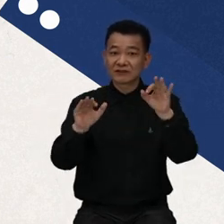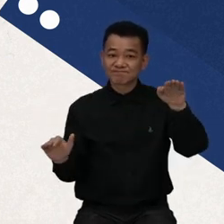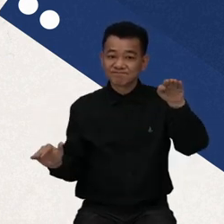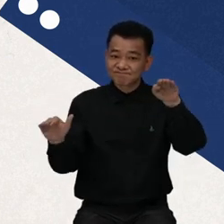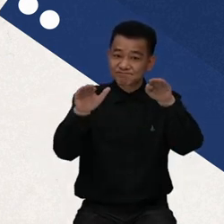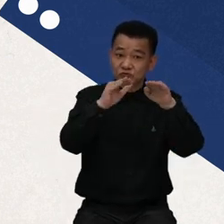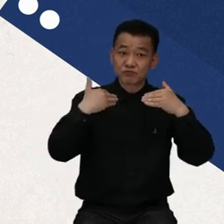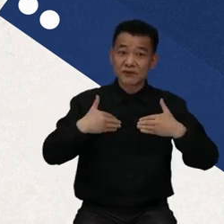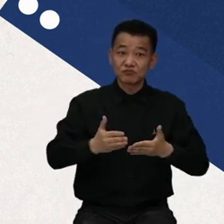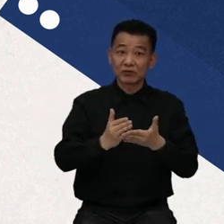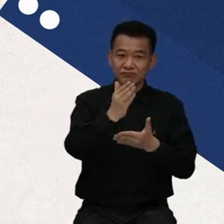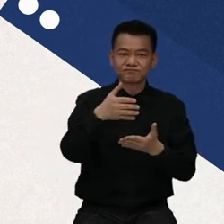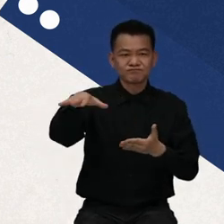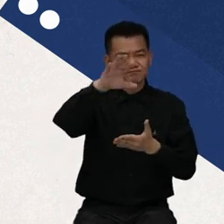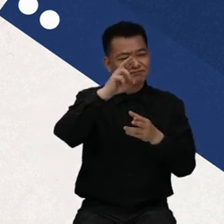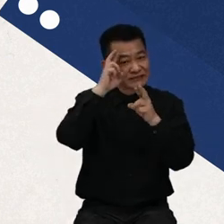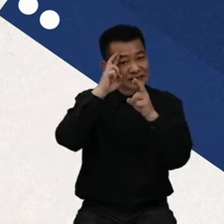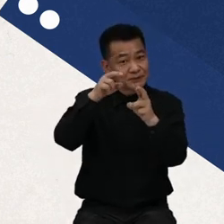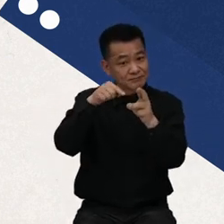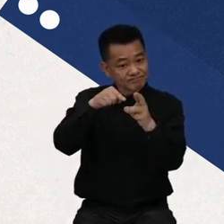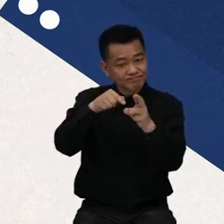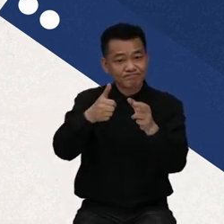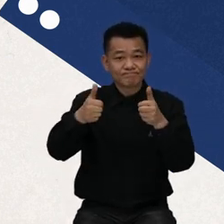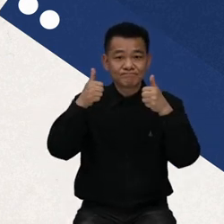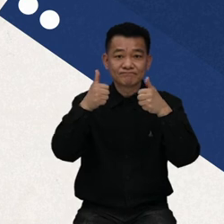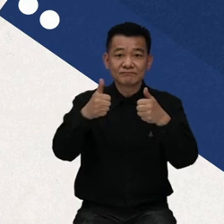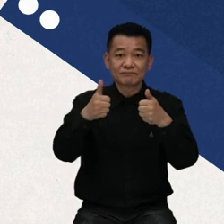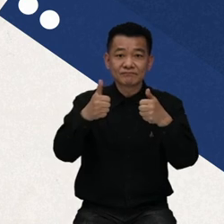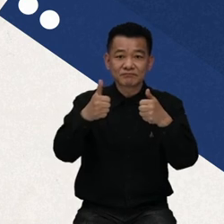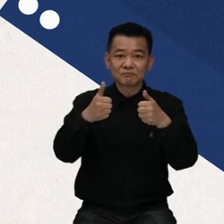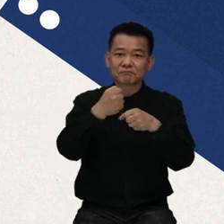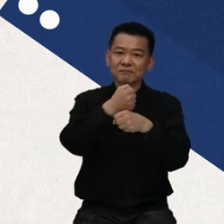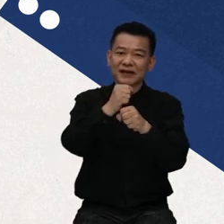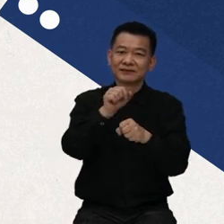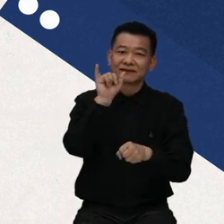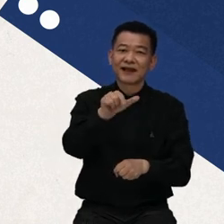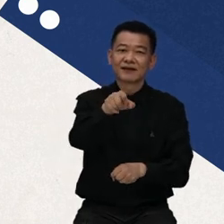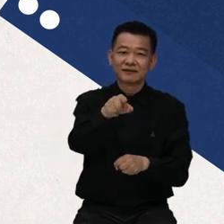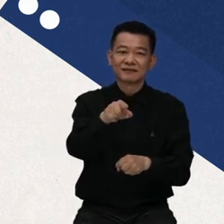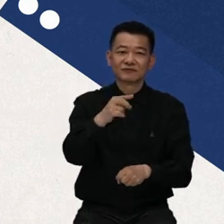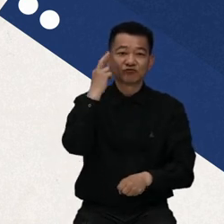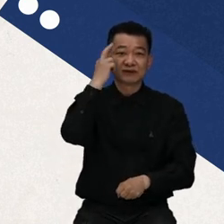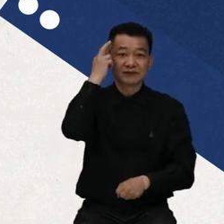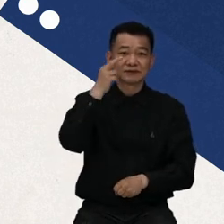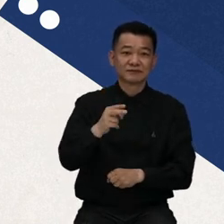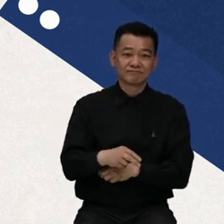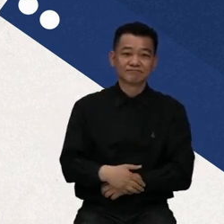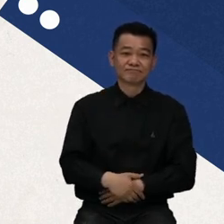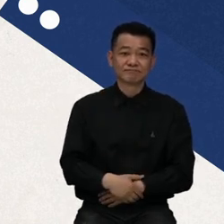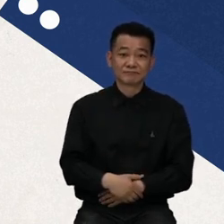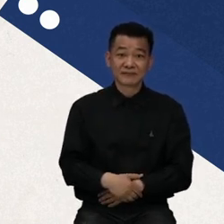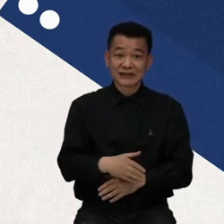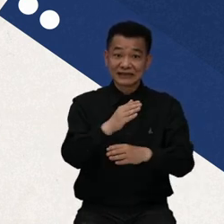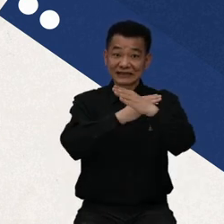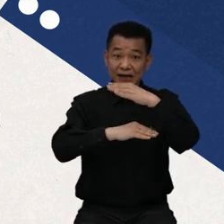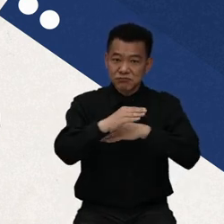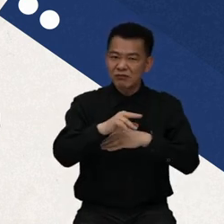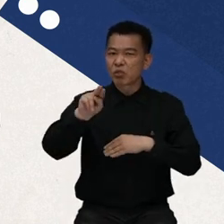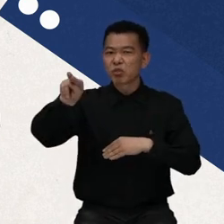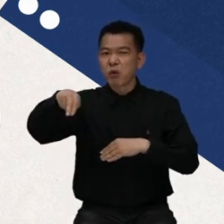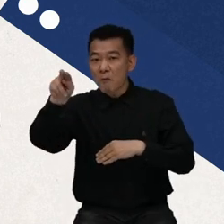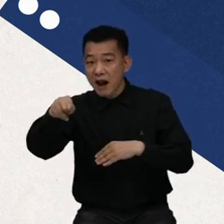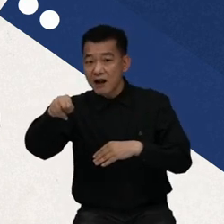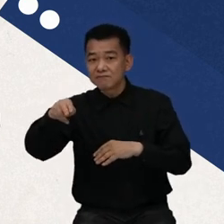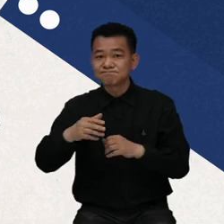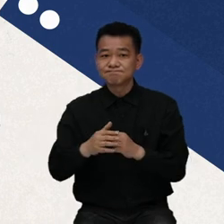everyone to enjoy equal human rights and freedoms and promoted respect for the inherent dignity. It aimed to create an